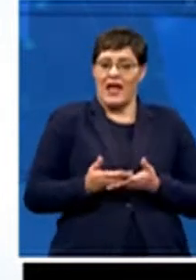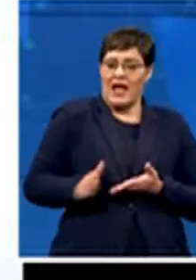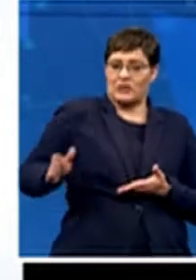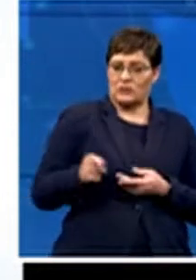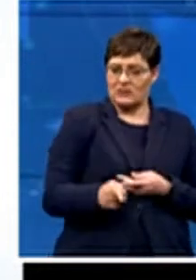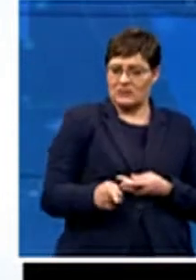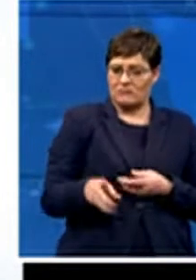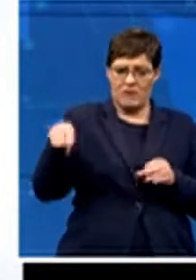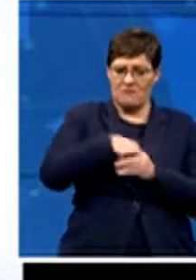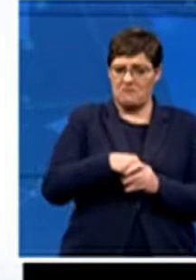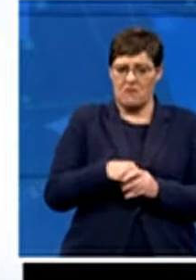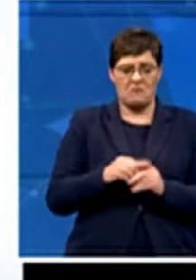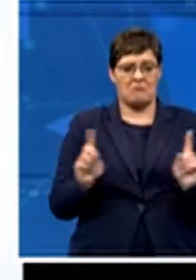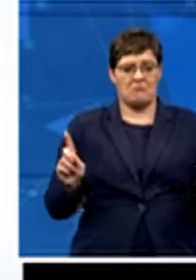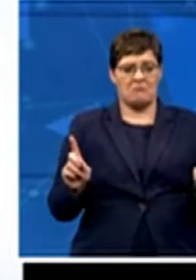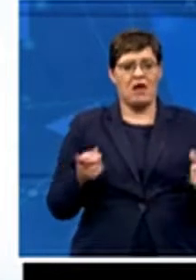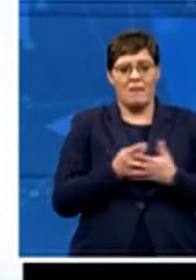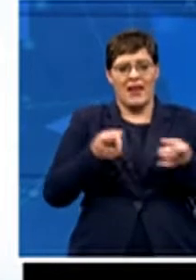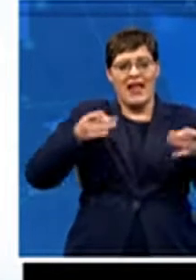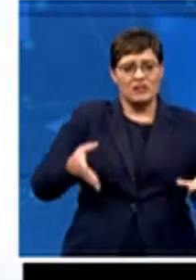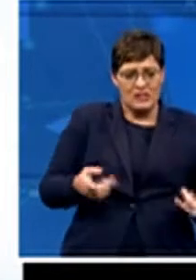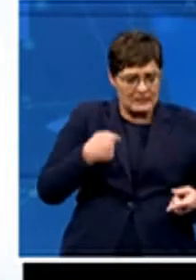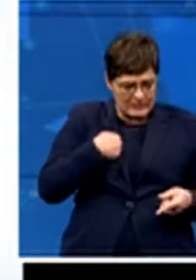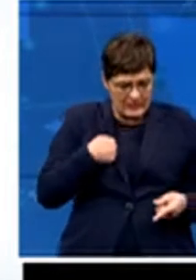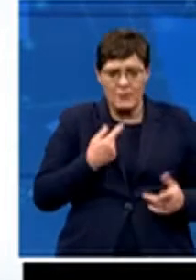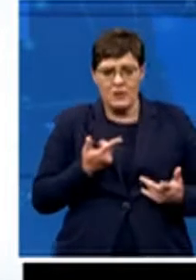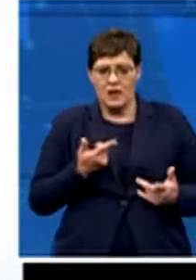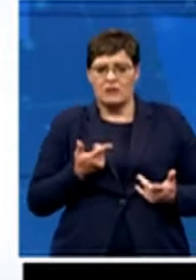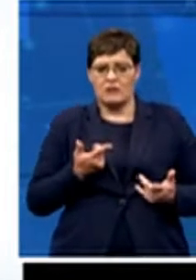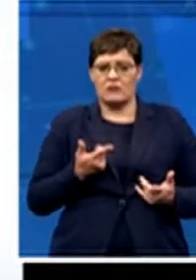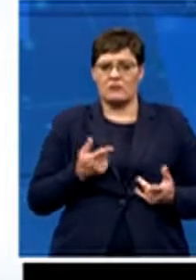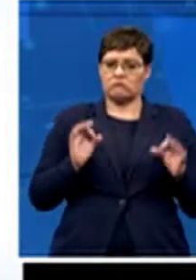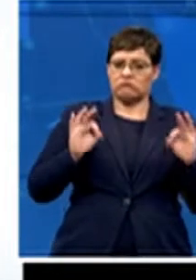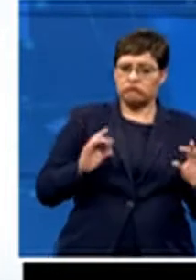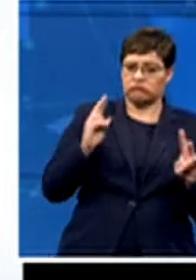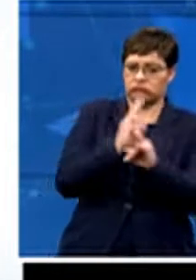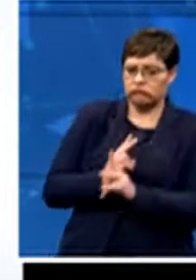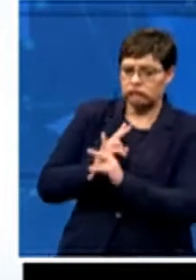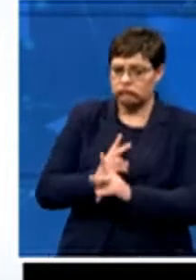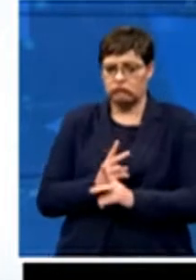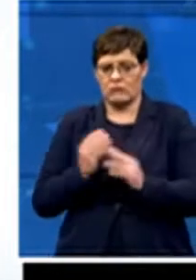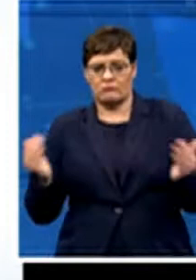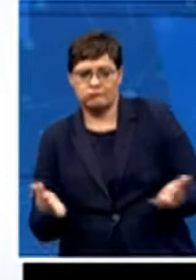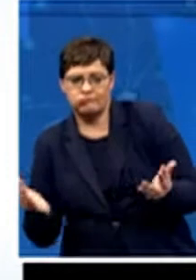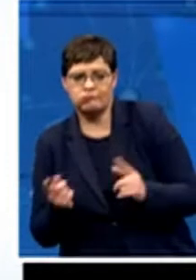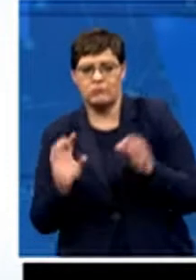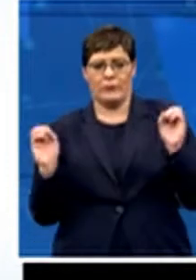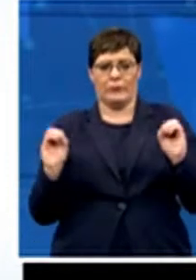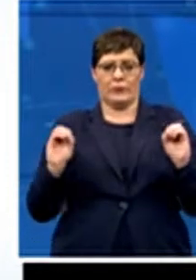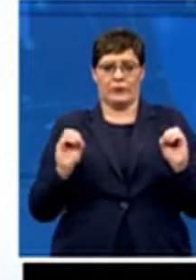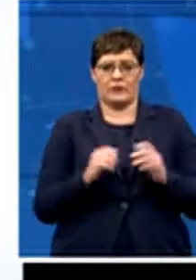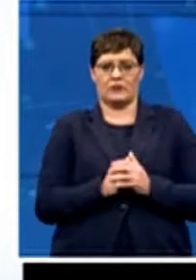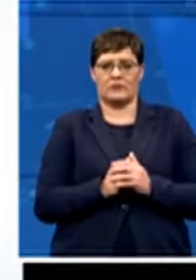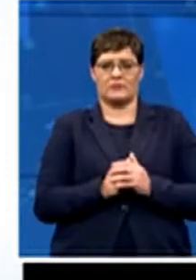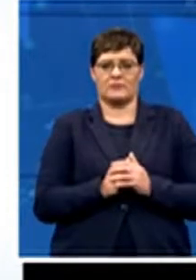injured, they felt that they weren't properly looked after. There was a lot of discussion that the ethnic